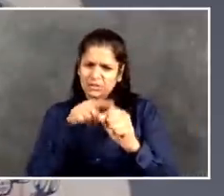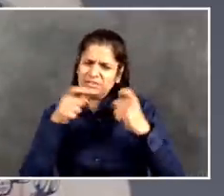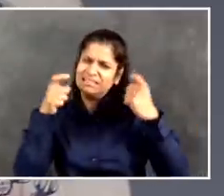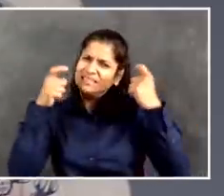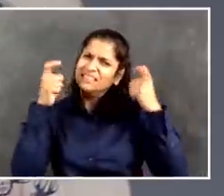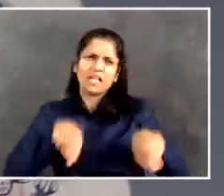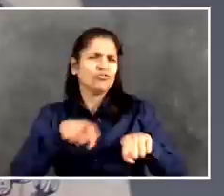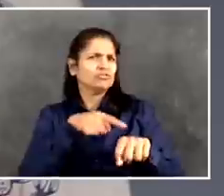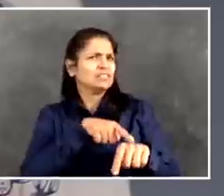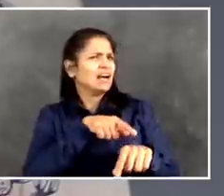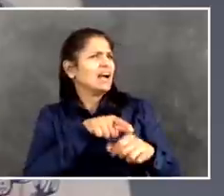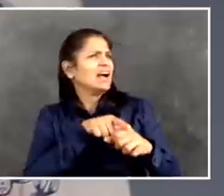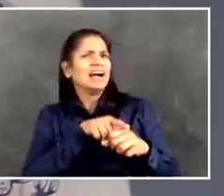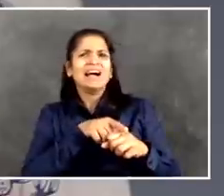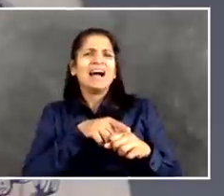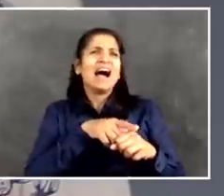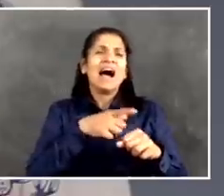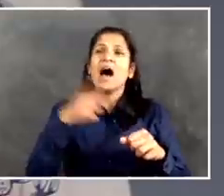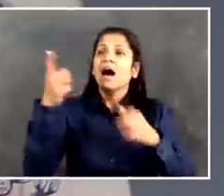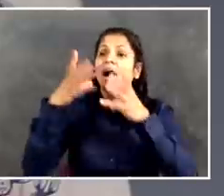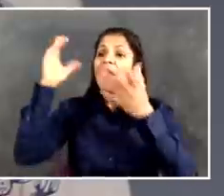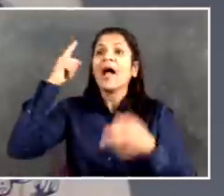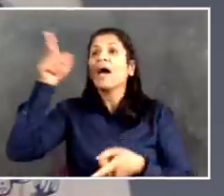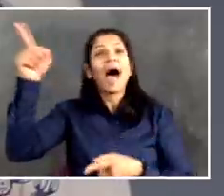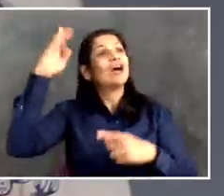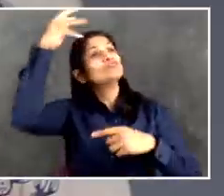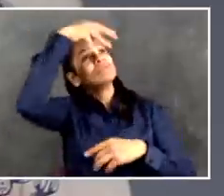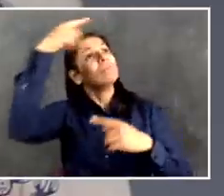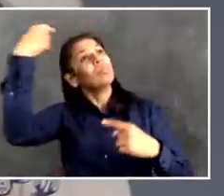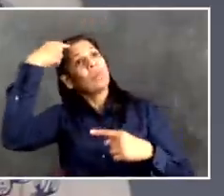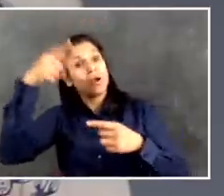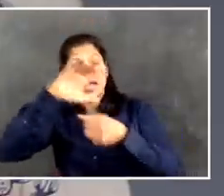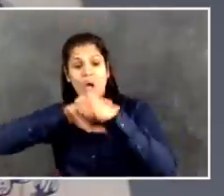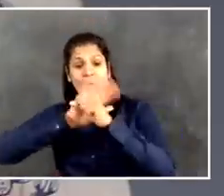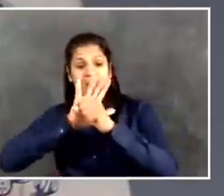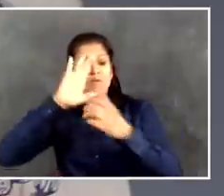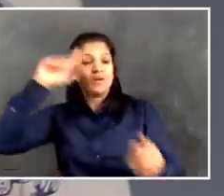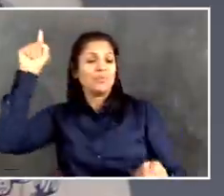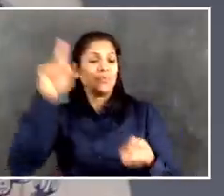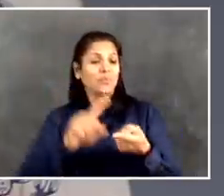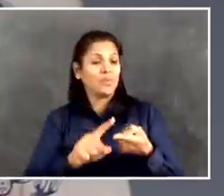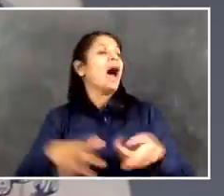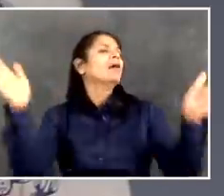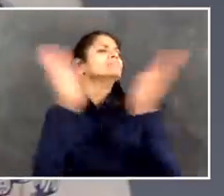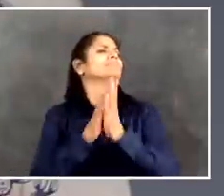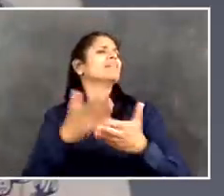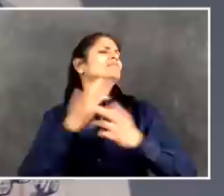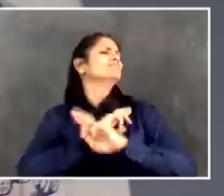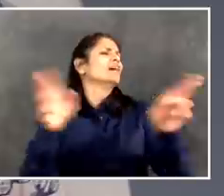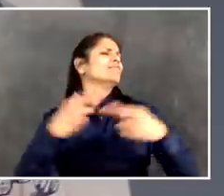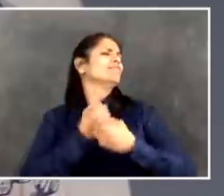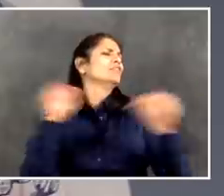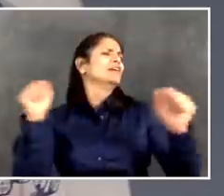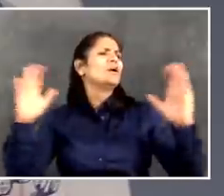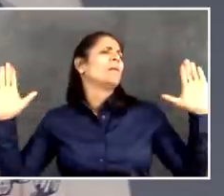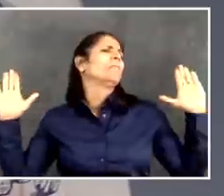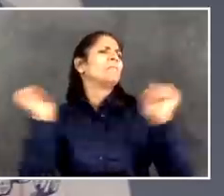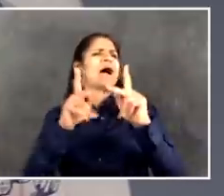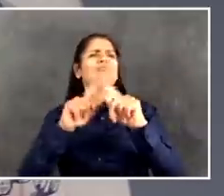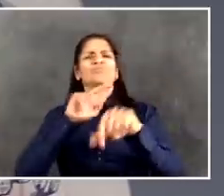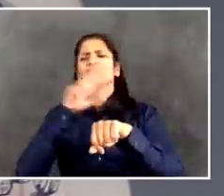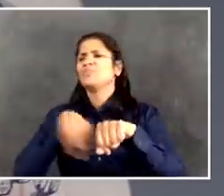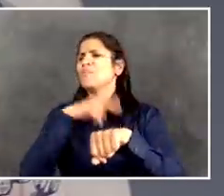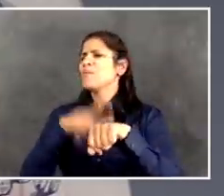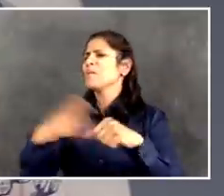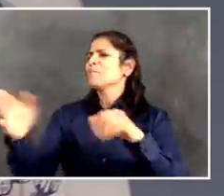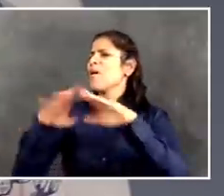agendas, or more focus on corporations and the stock market than human beings, if